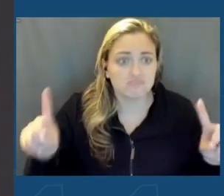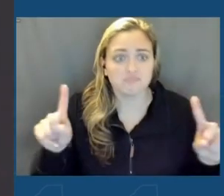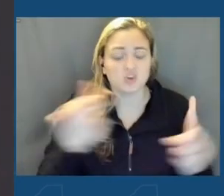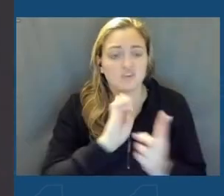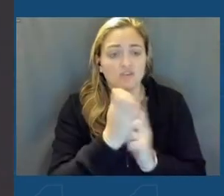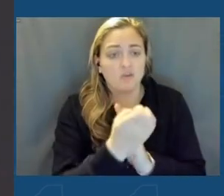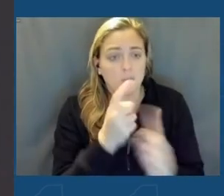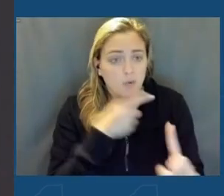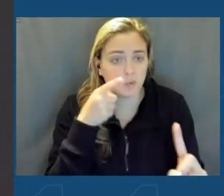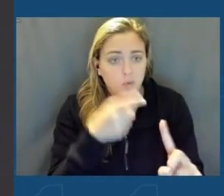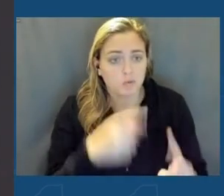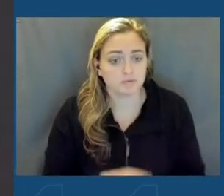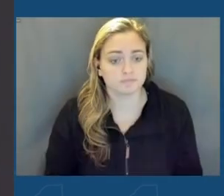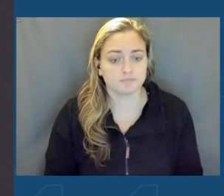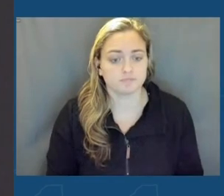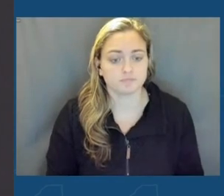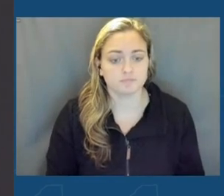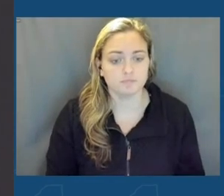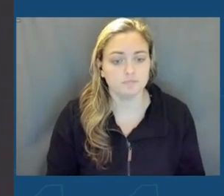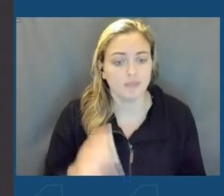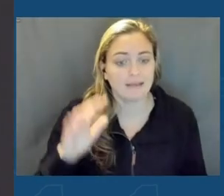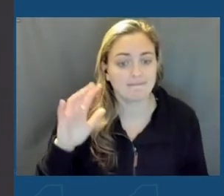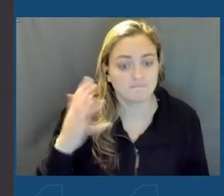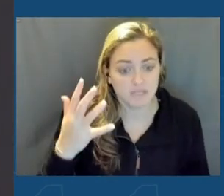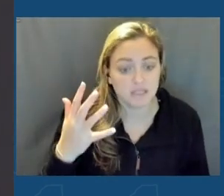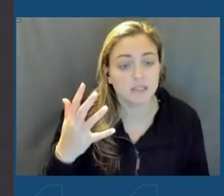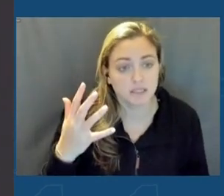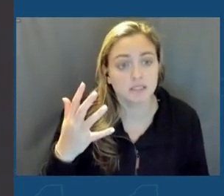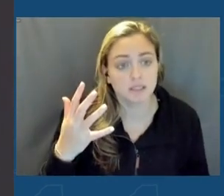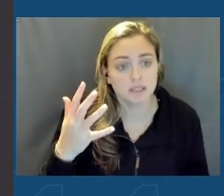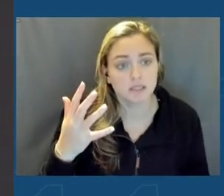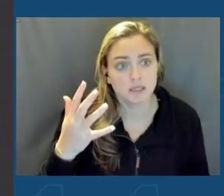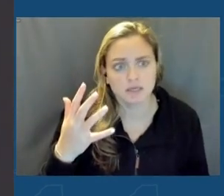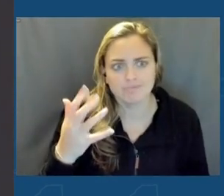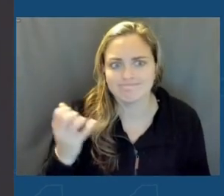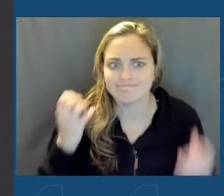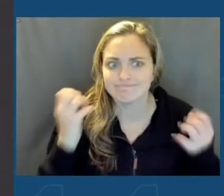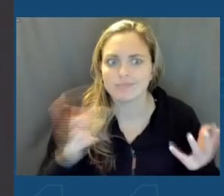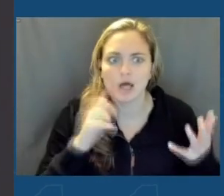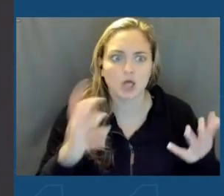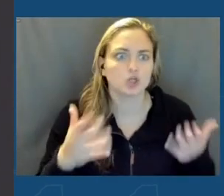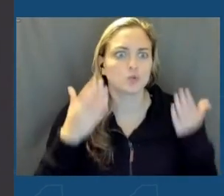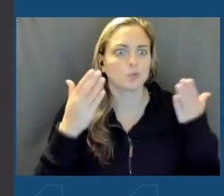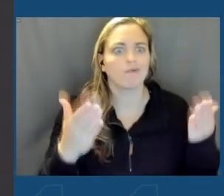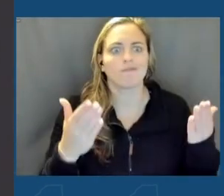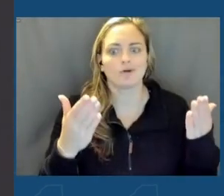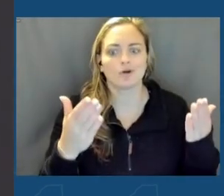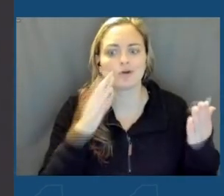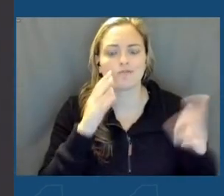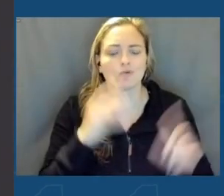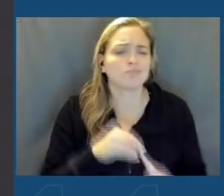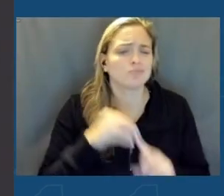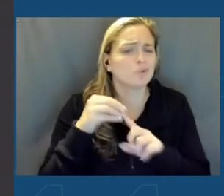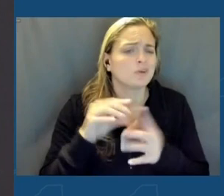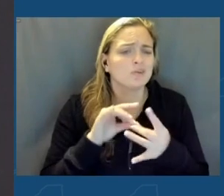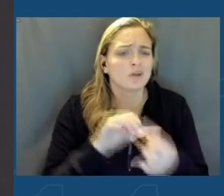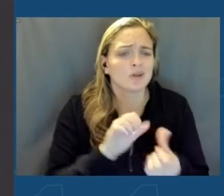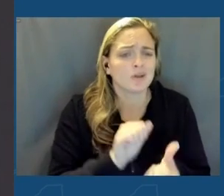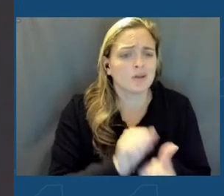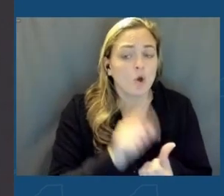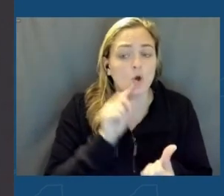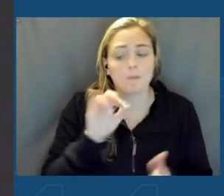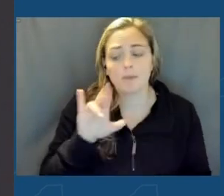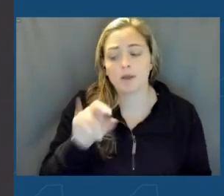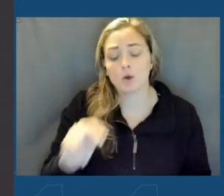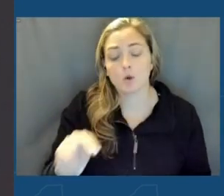goals. Fifth, there is much to offer here for unique in terms of for